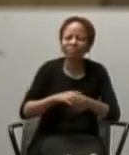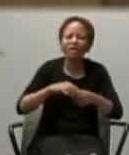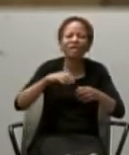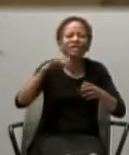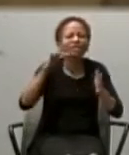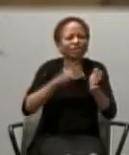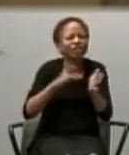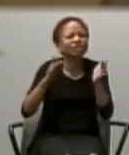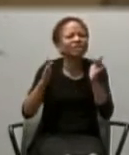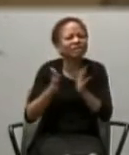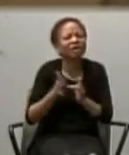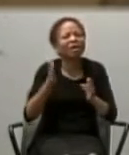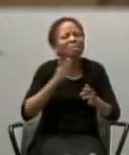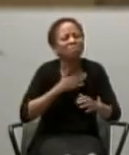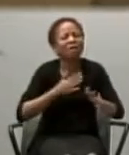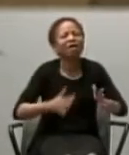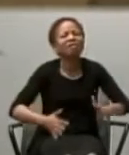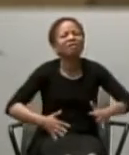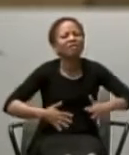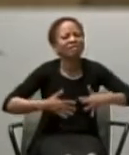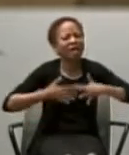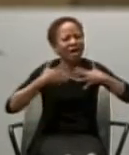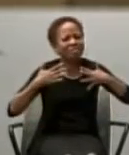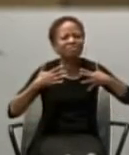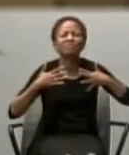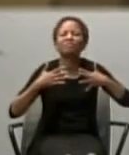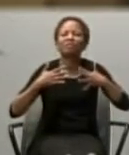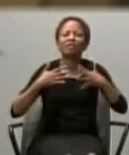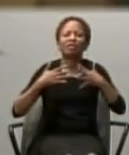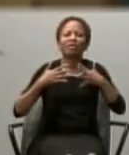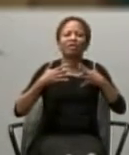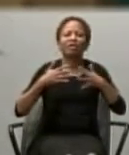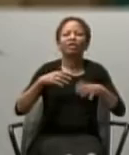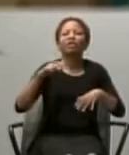has done, for you. Can I see, by a show of hands?